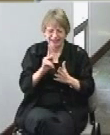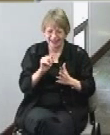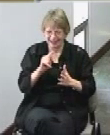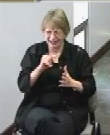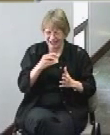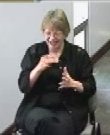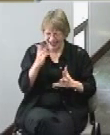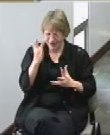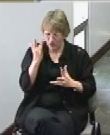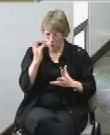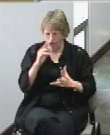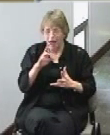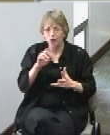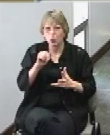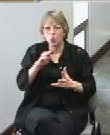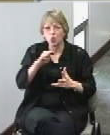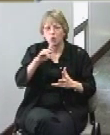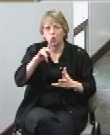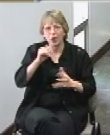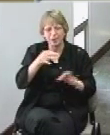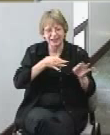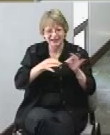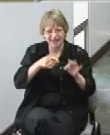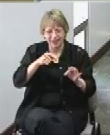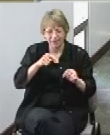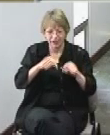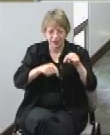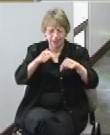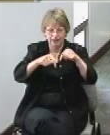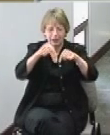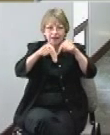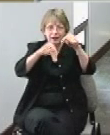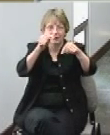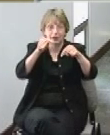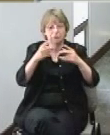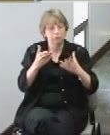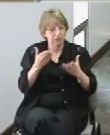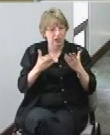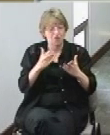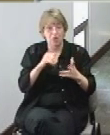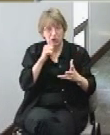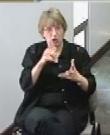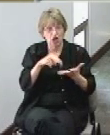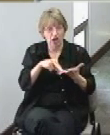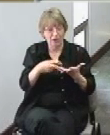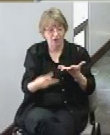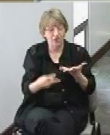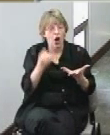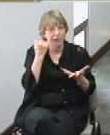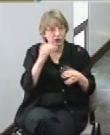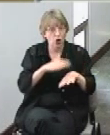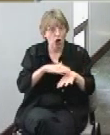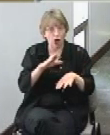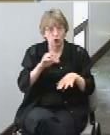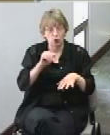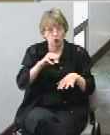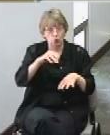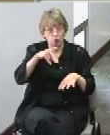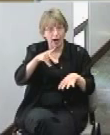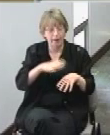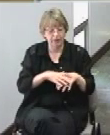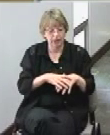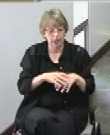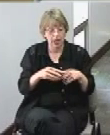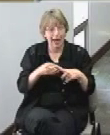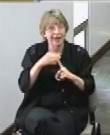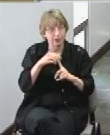ramps instead of stairs and she said well you're much less likely to fall down if you're on a ramp than if you're climbing stairs particularly